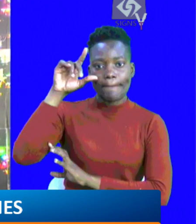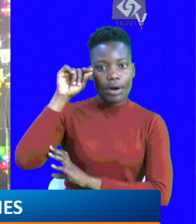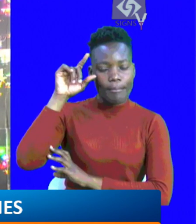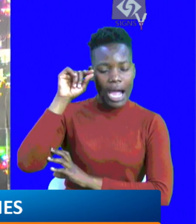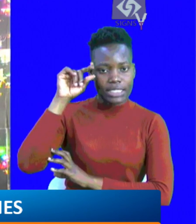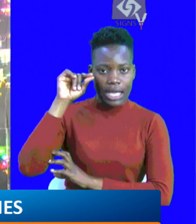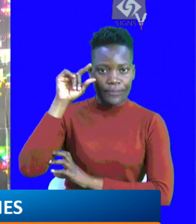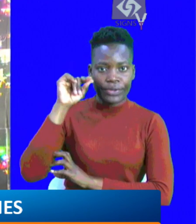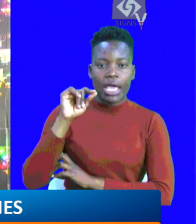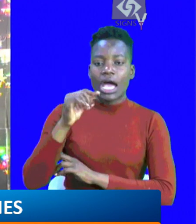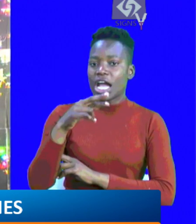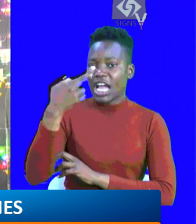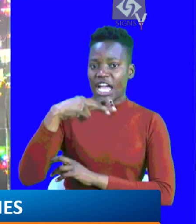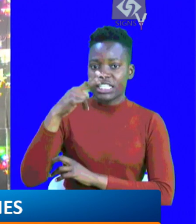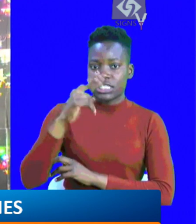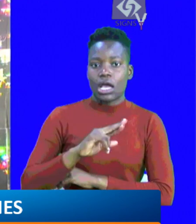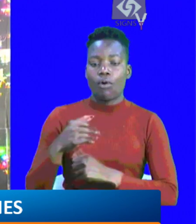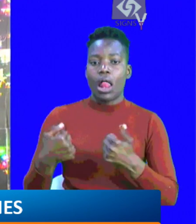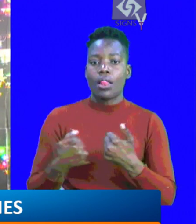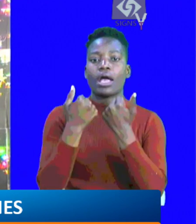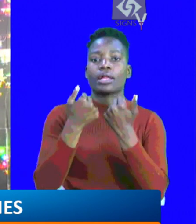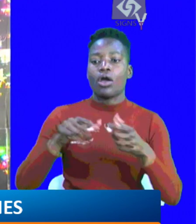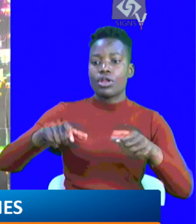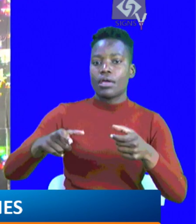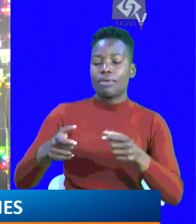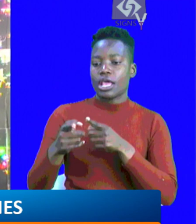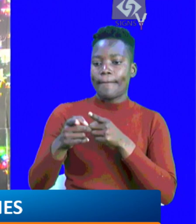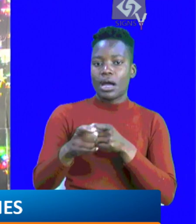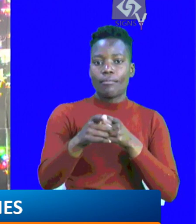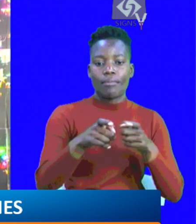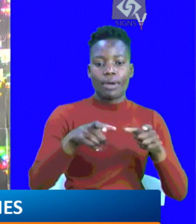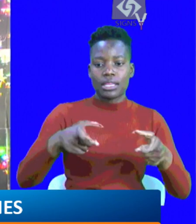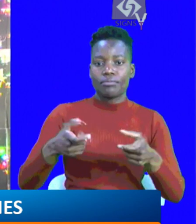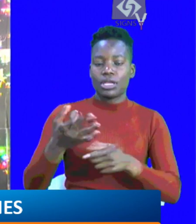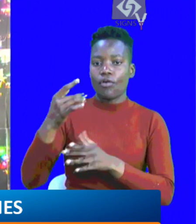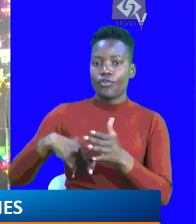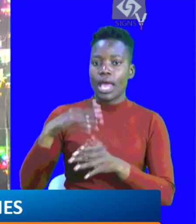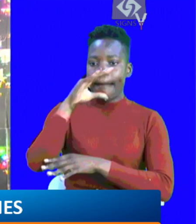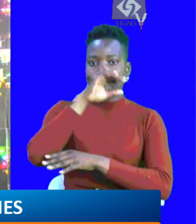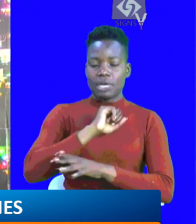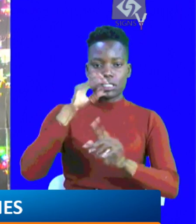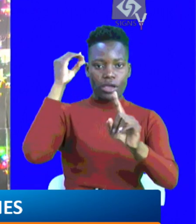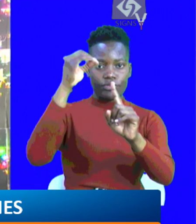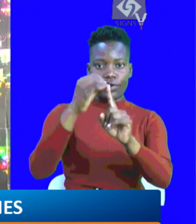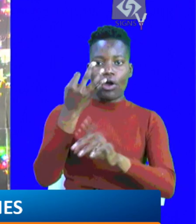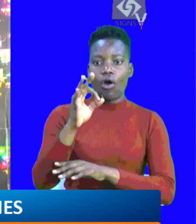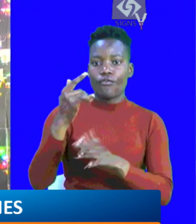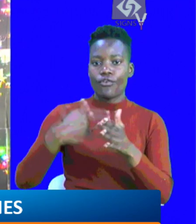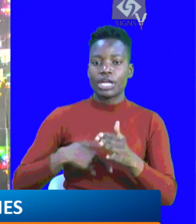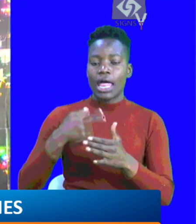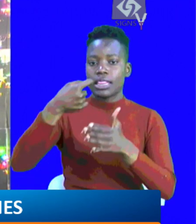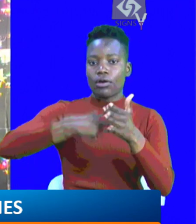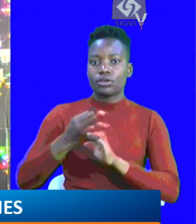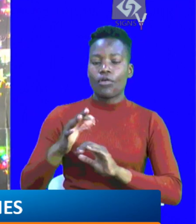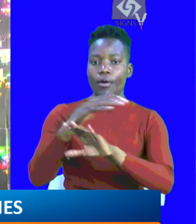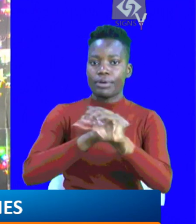in Mombasa, Gashagwa launched his own attack on the media, accusing the press of lacking objectivity over